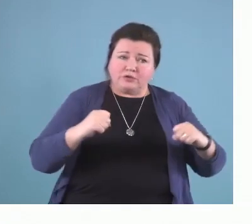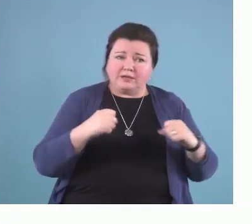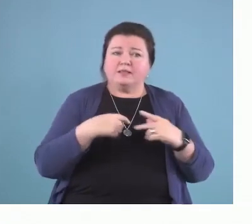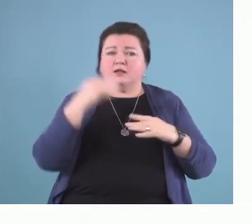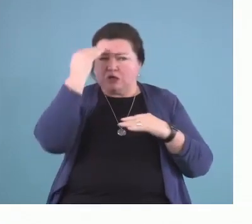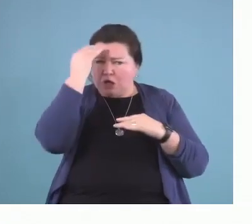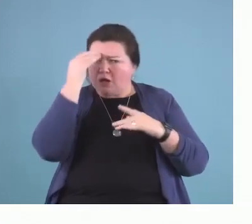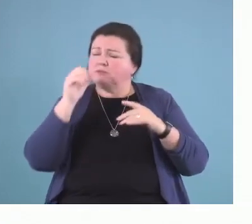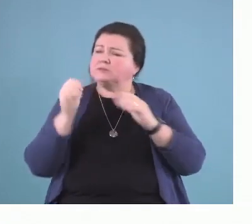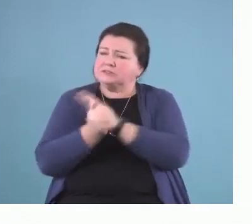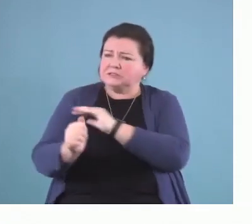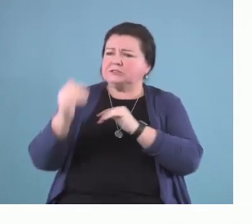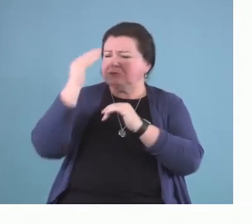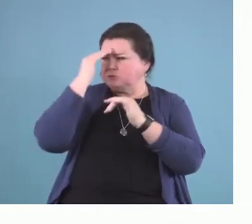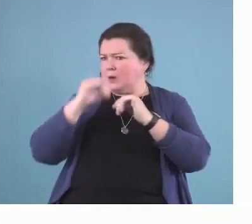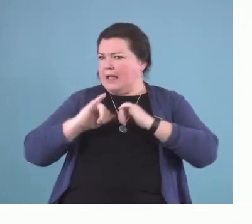to perform the behavior.